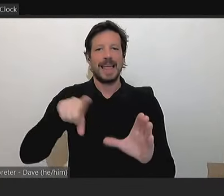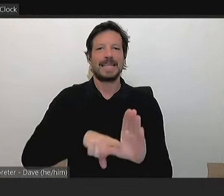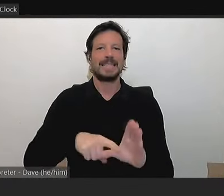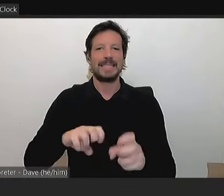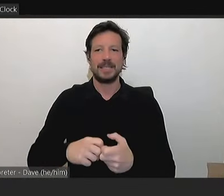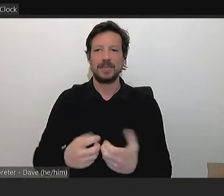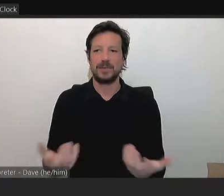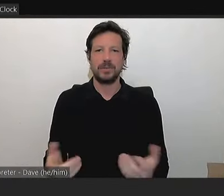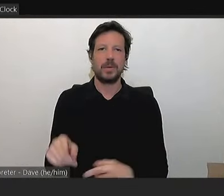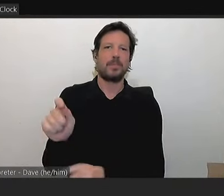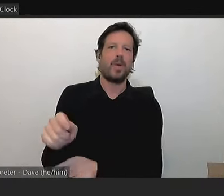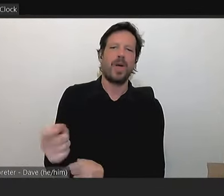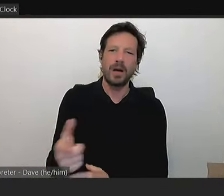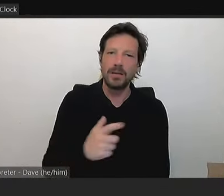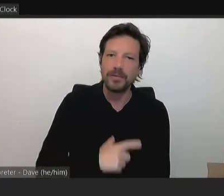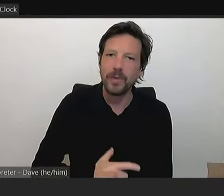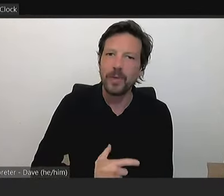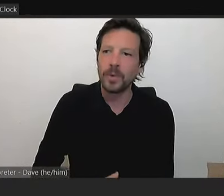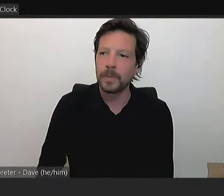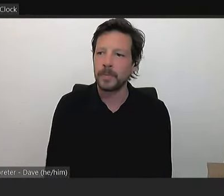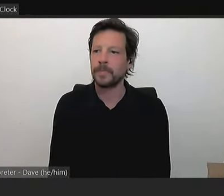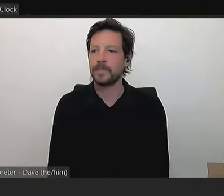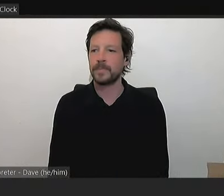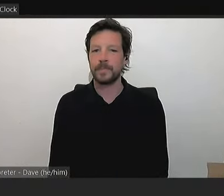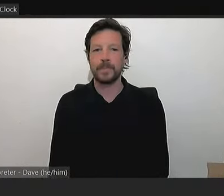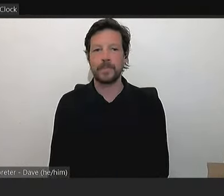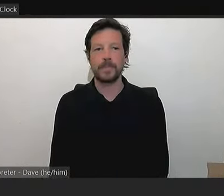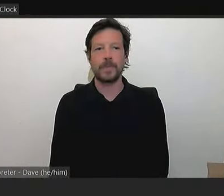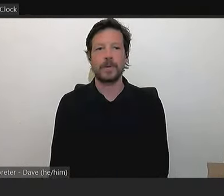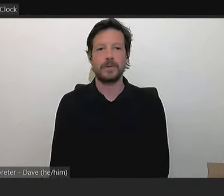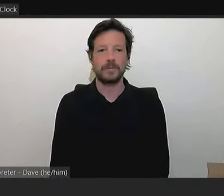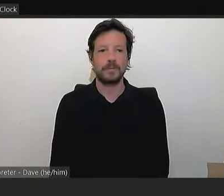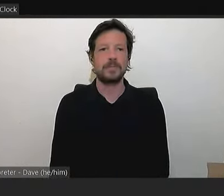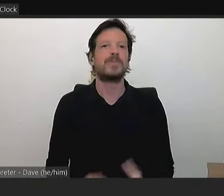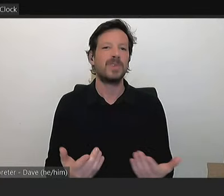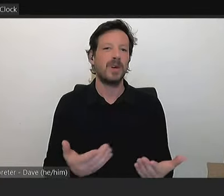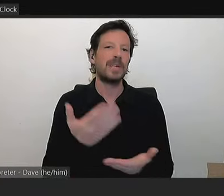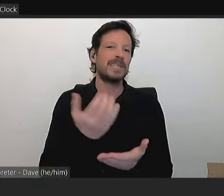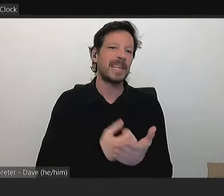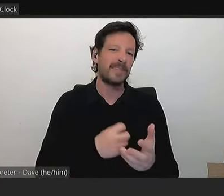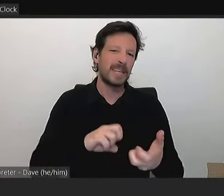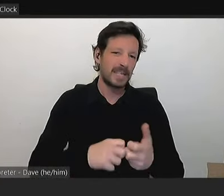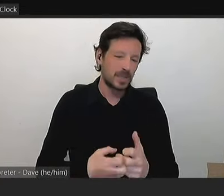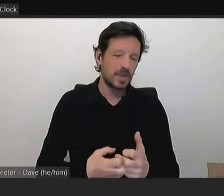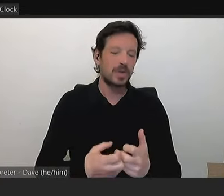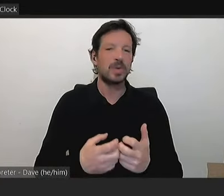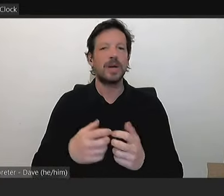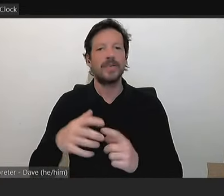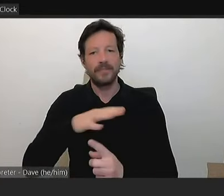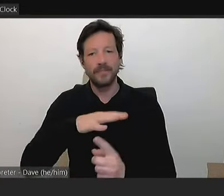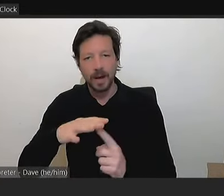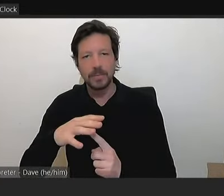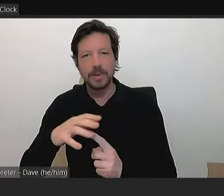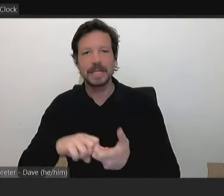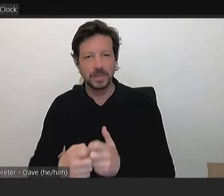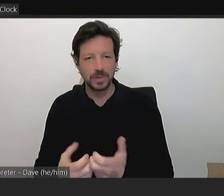it. And so I would think that given that it's a safety issue, an environmental issue, it ticks all these